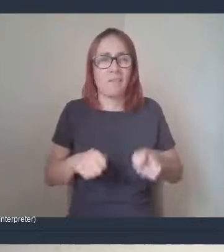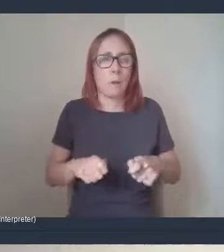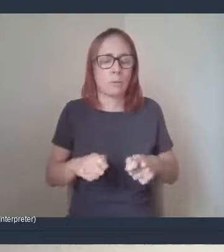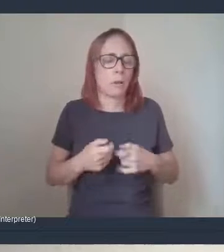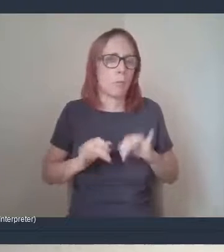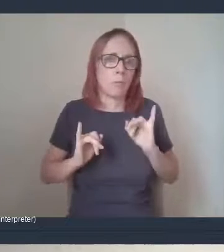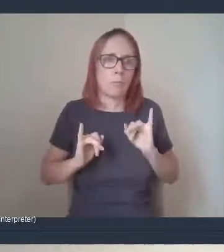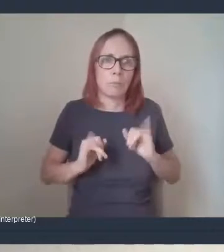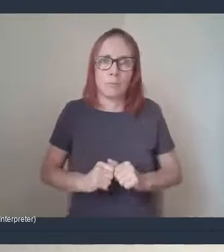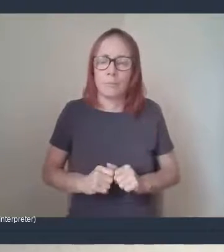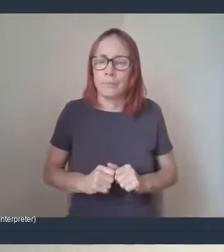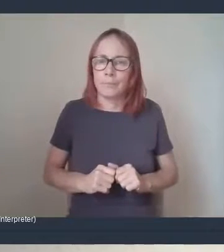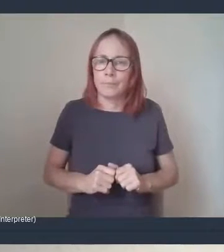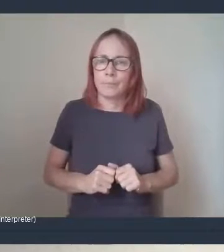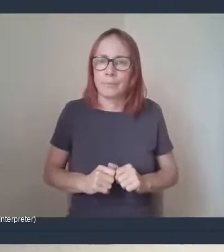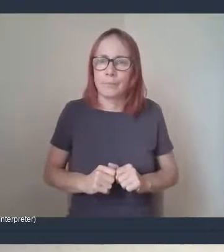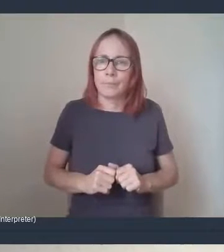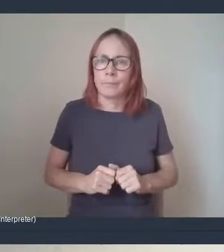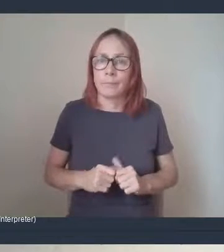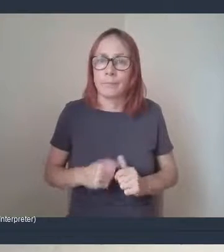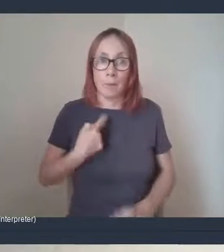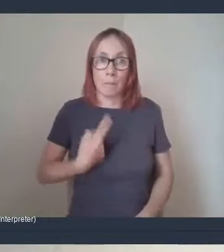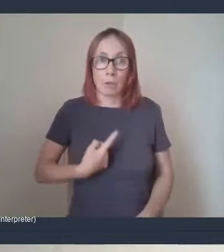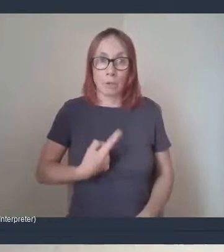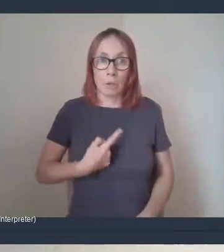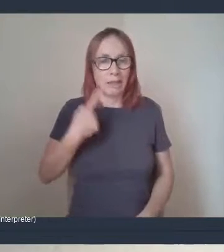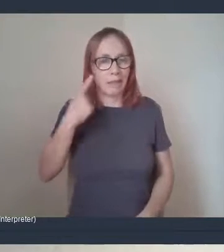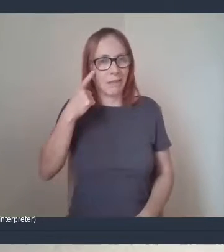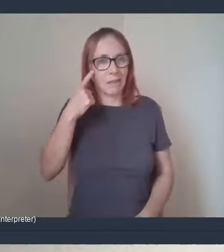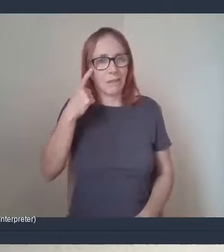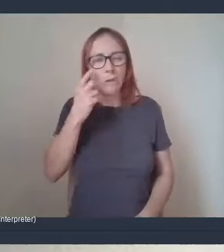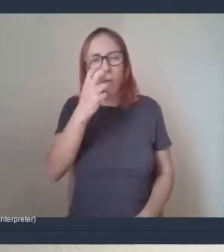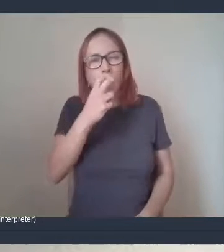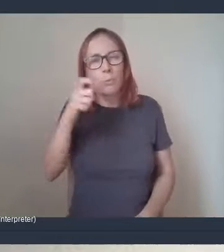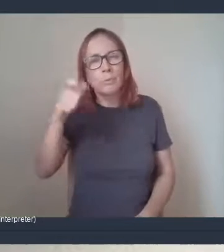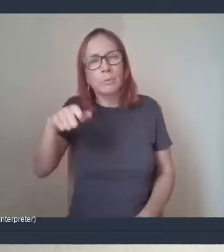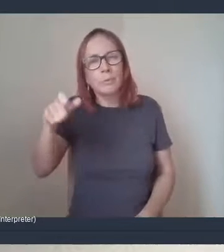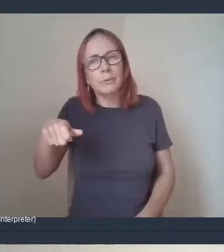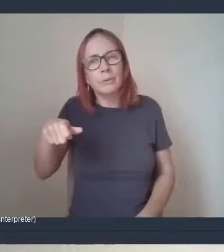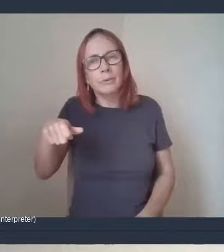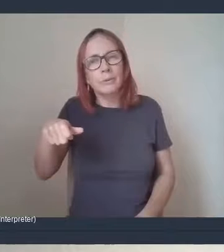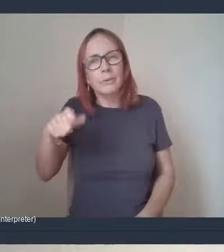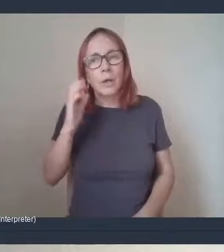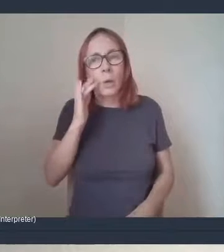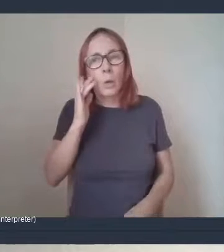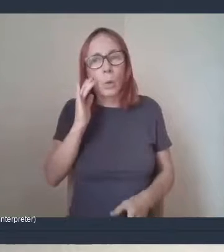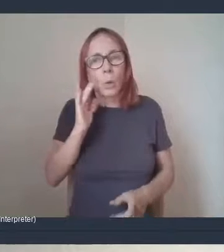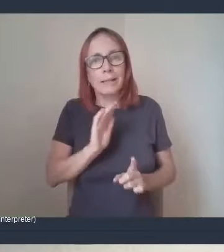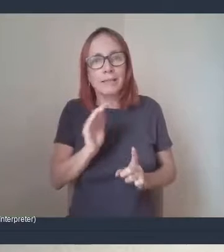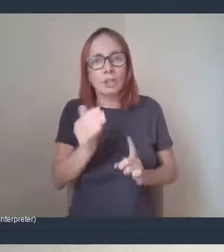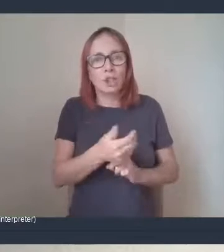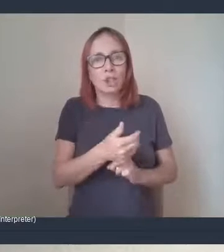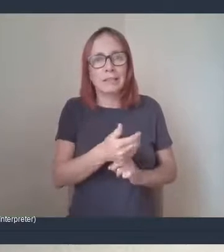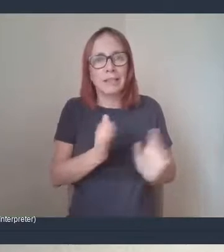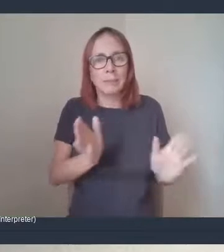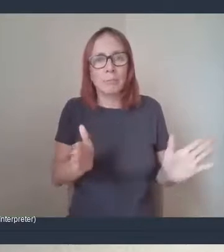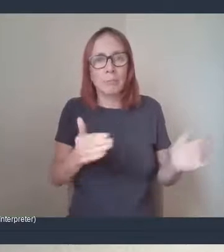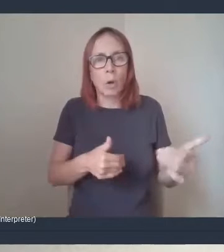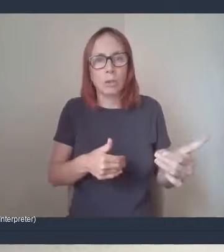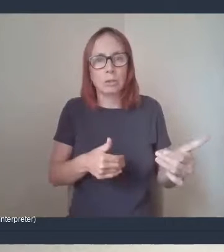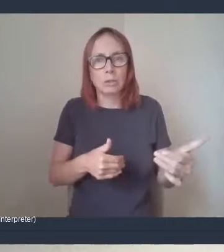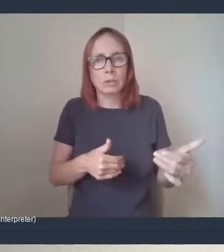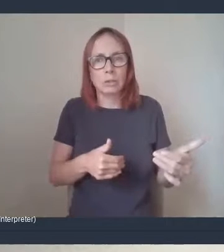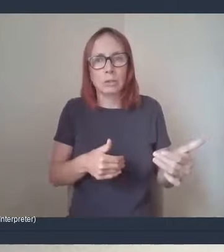for me personally, I always think like the elderly, you know, there's, when the shielding boxes were coming out, you know, there was a lot, unless you were actually